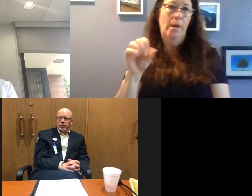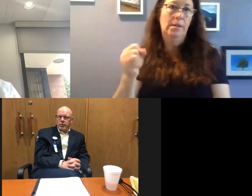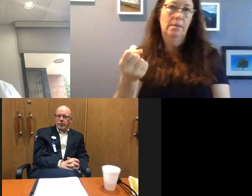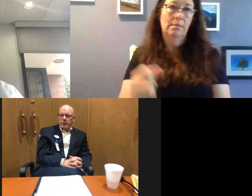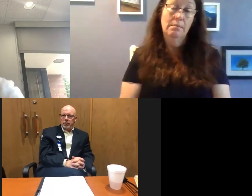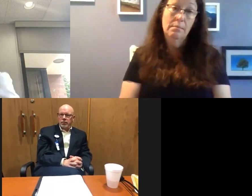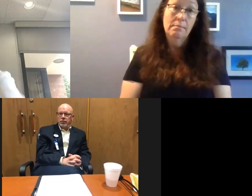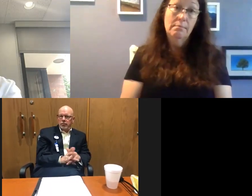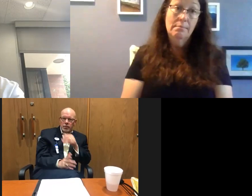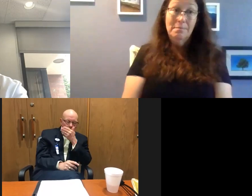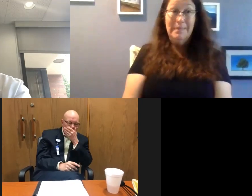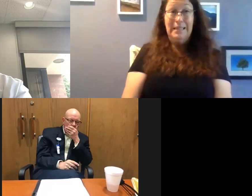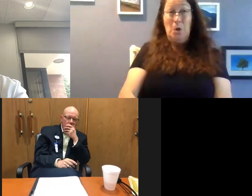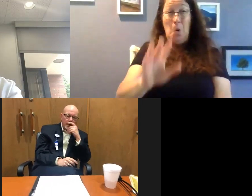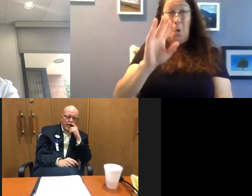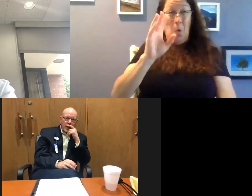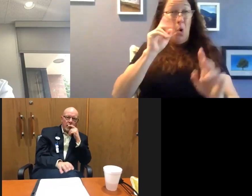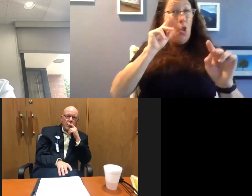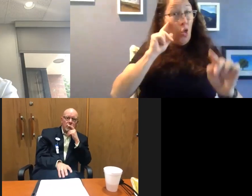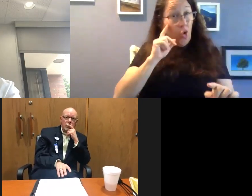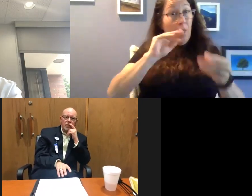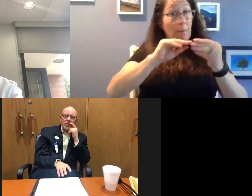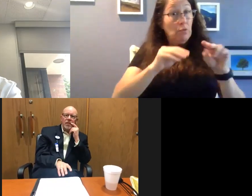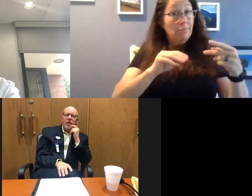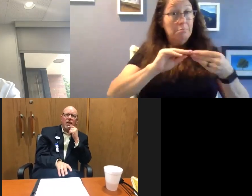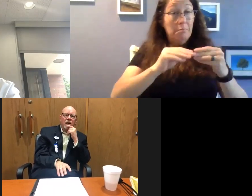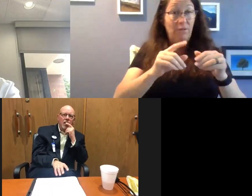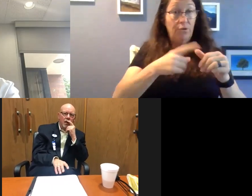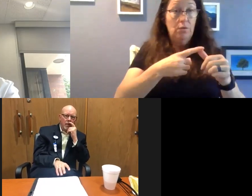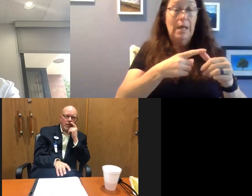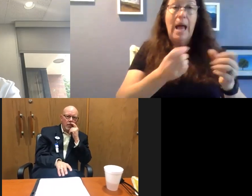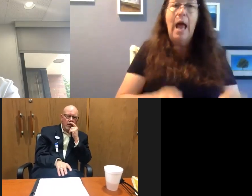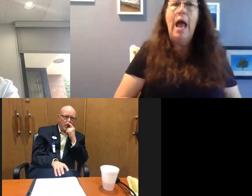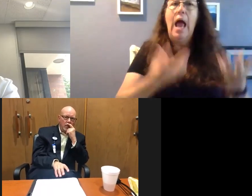So if you look at the rates, if you just take the first two numbers I shared, the number of